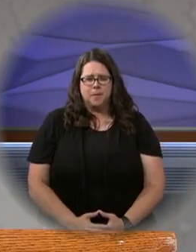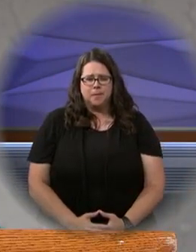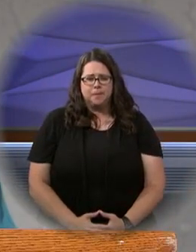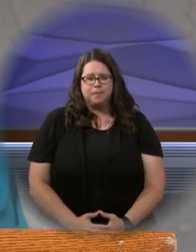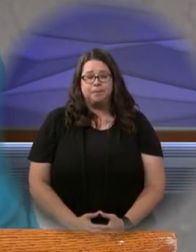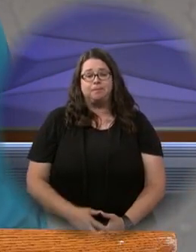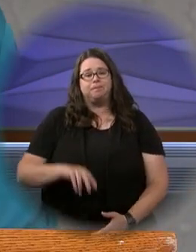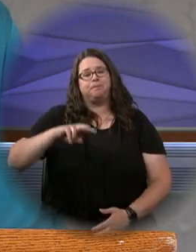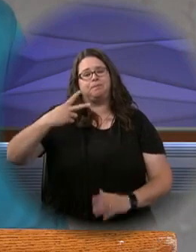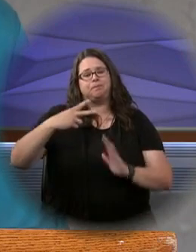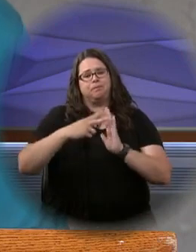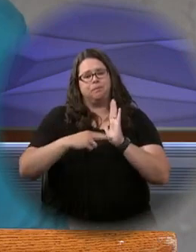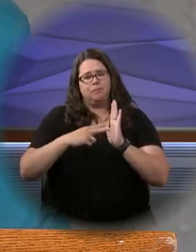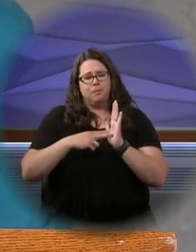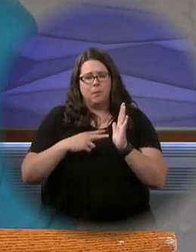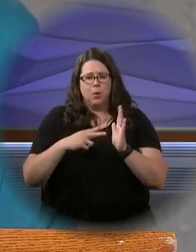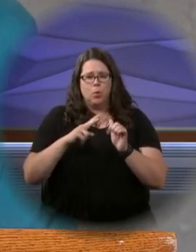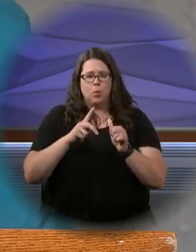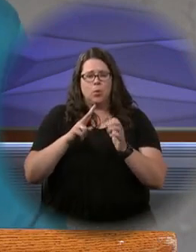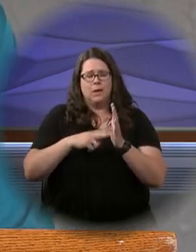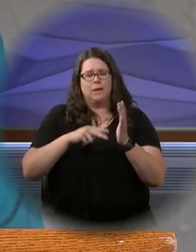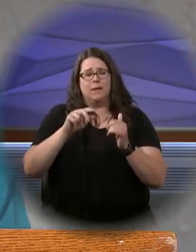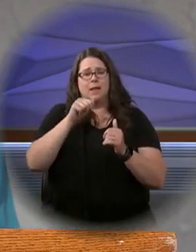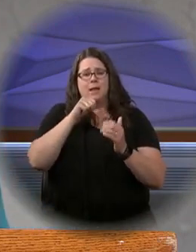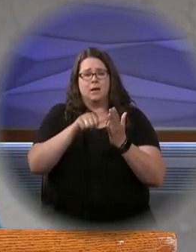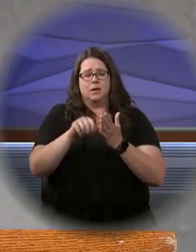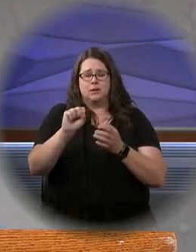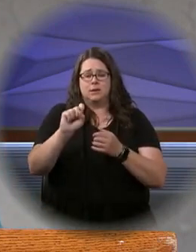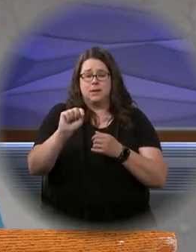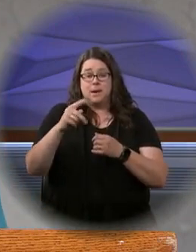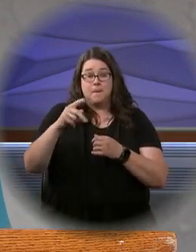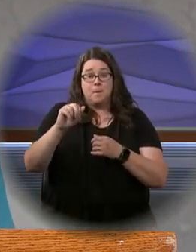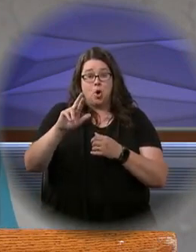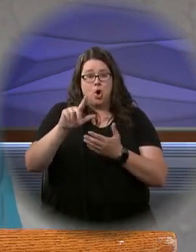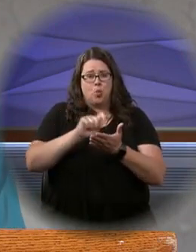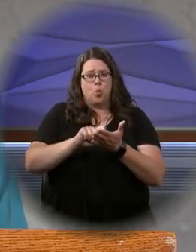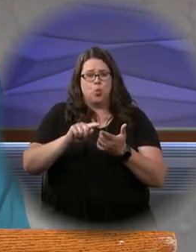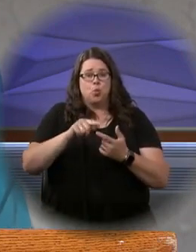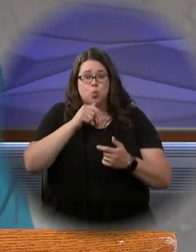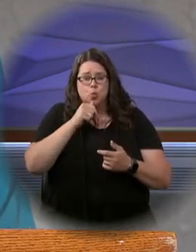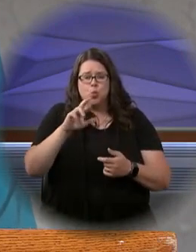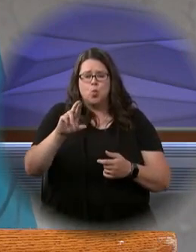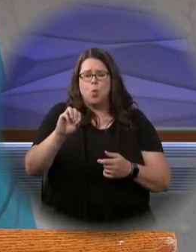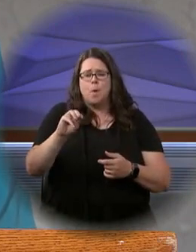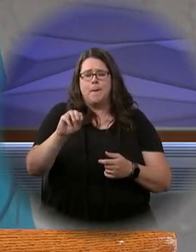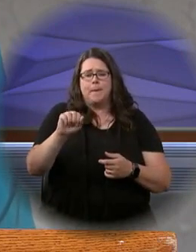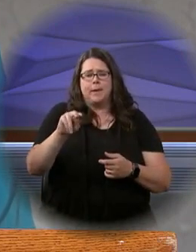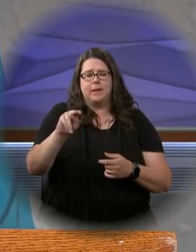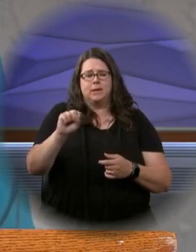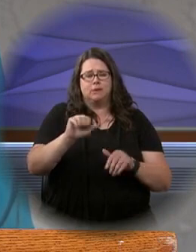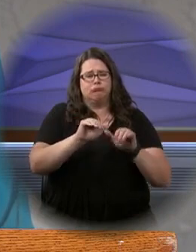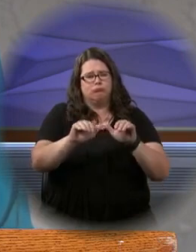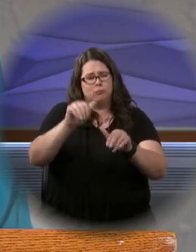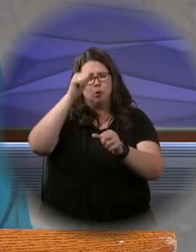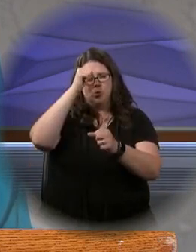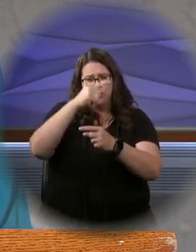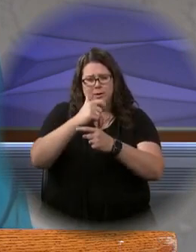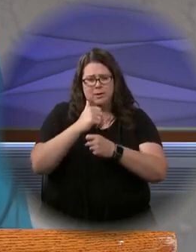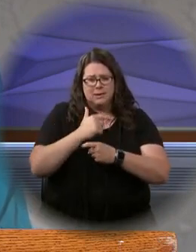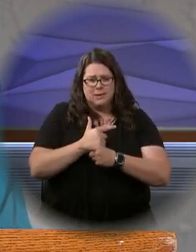Our second reading is a reading from the letter of St. Paul to the Romans. Brothers and sisters,